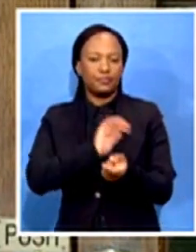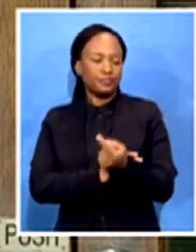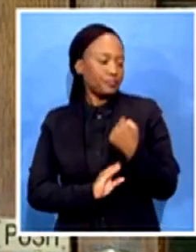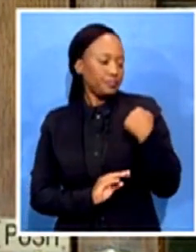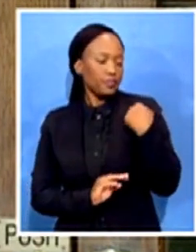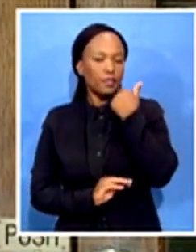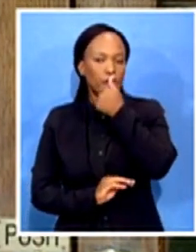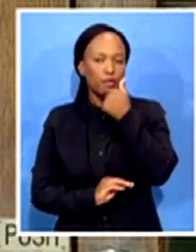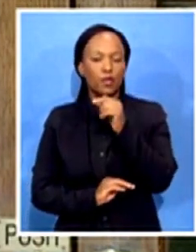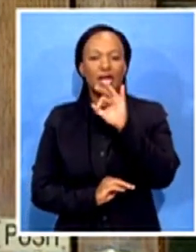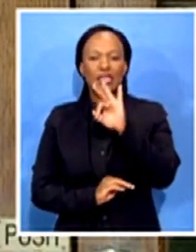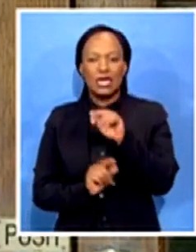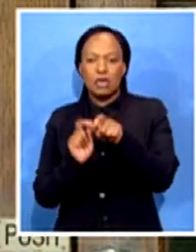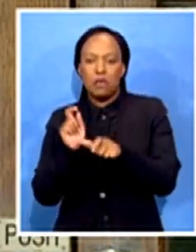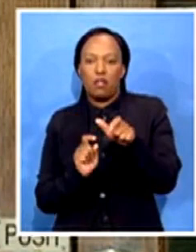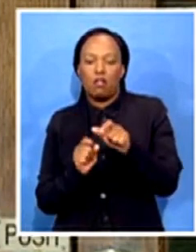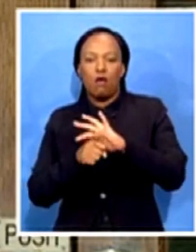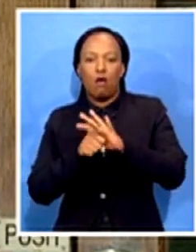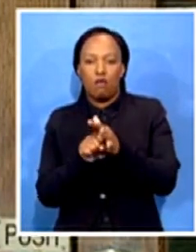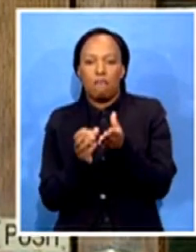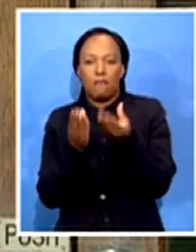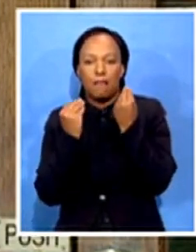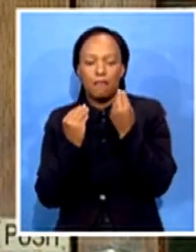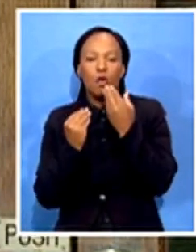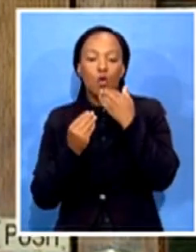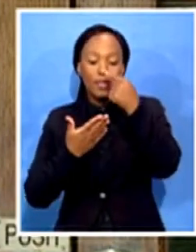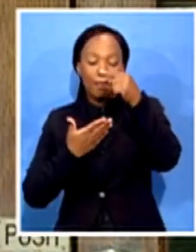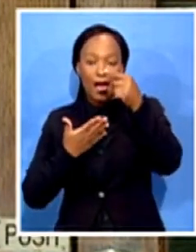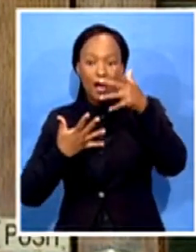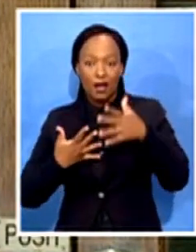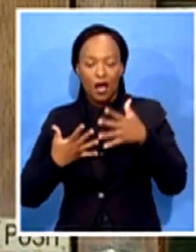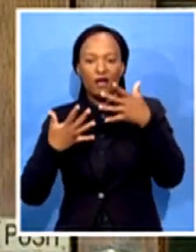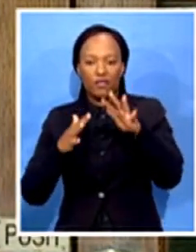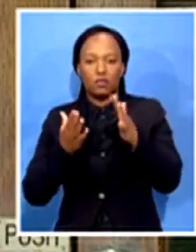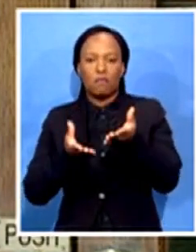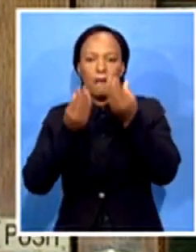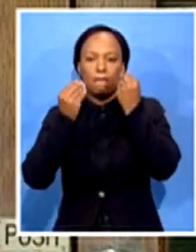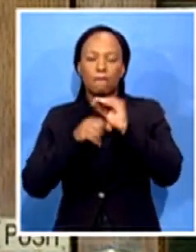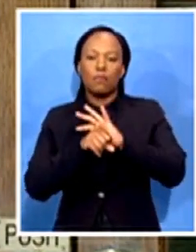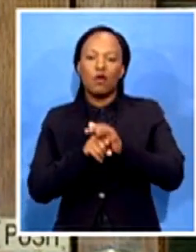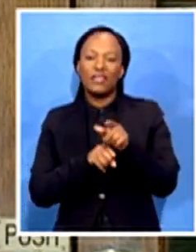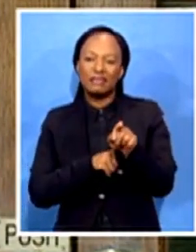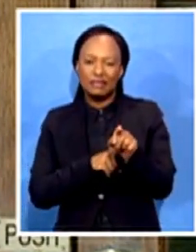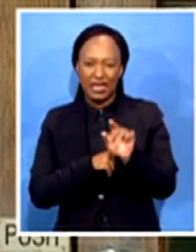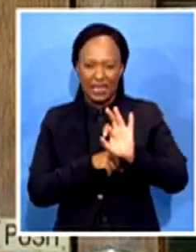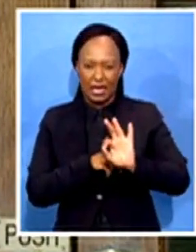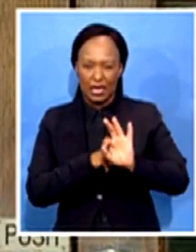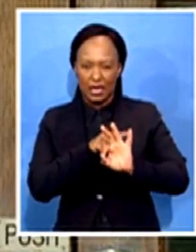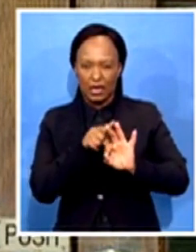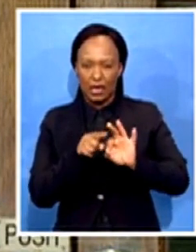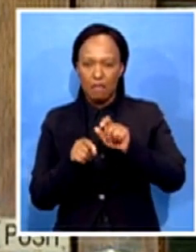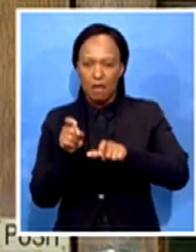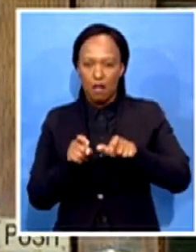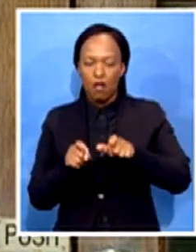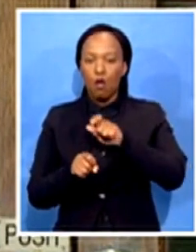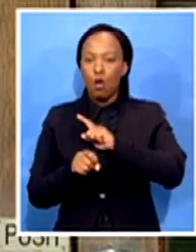where markers have been tested positive. As you will know that we have since made sure that the two